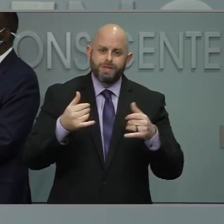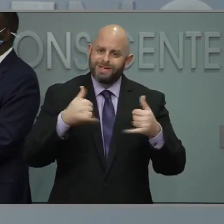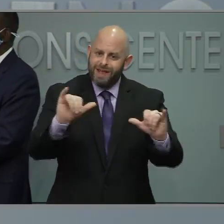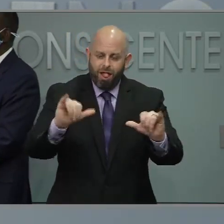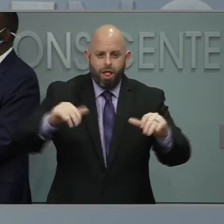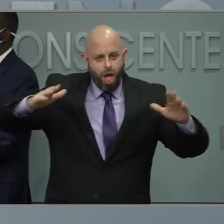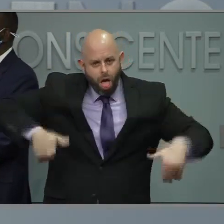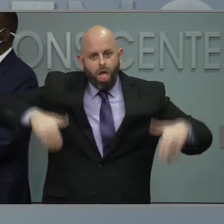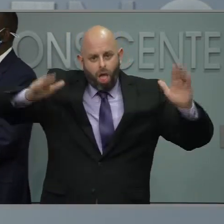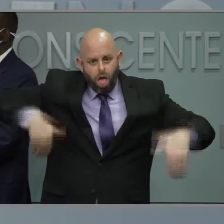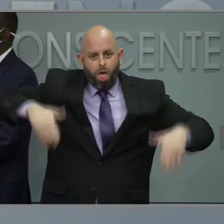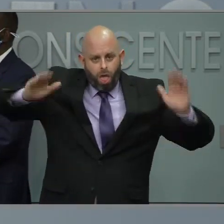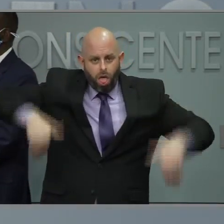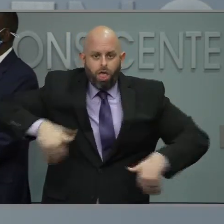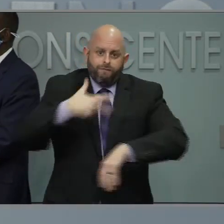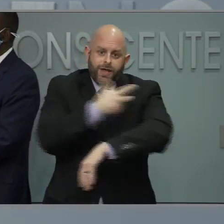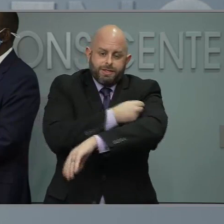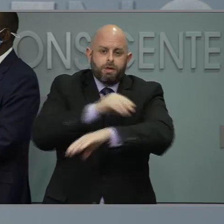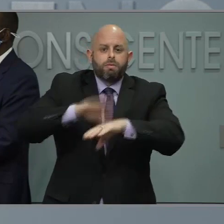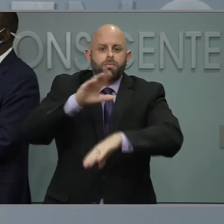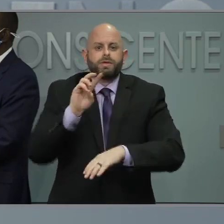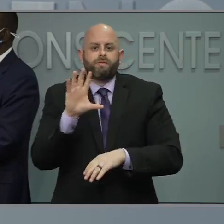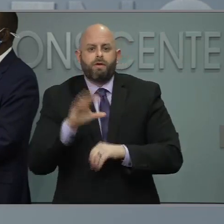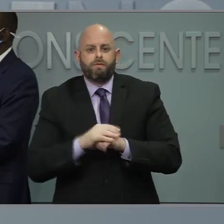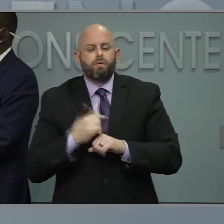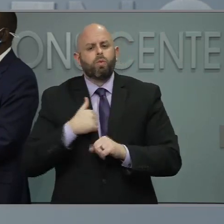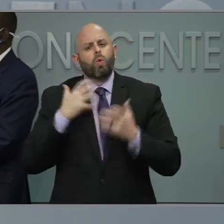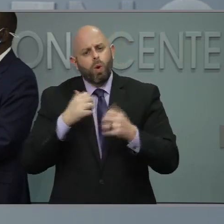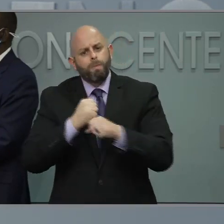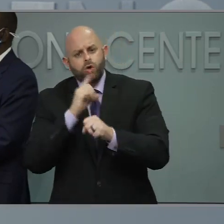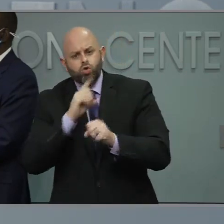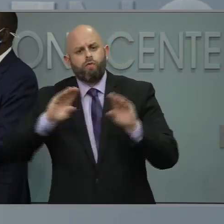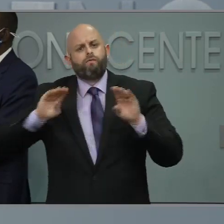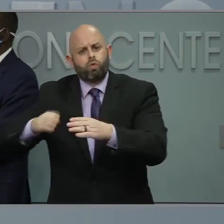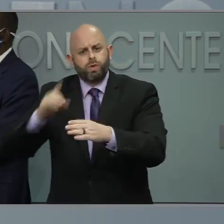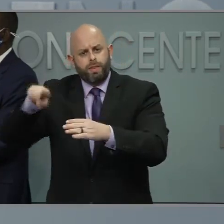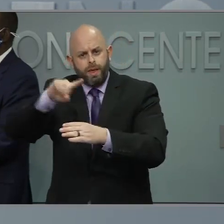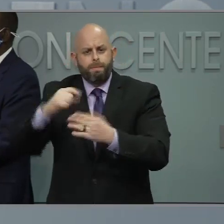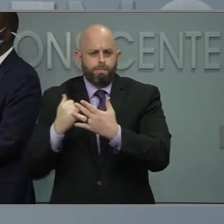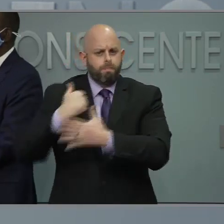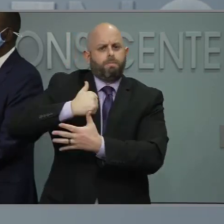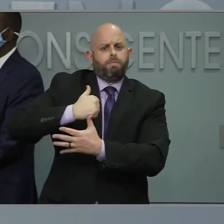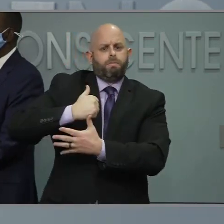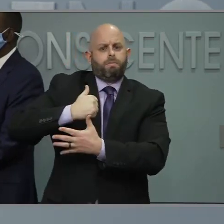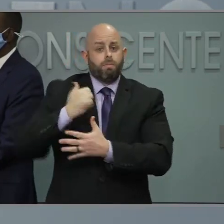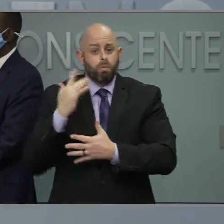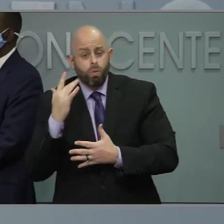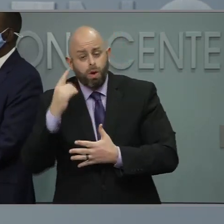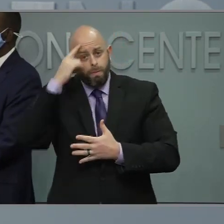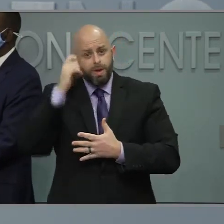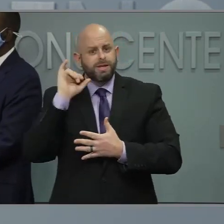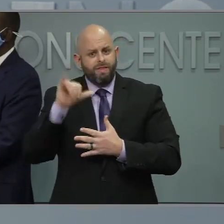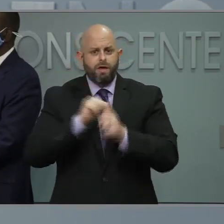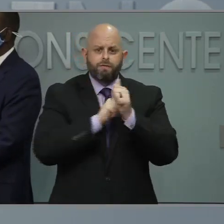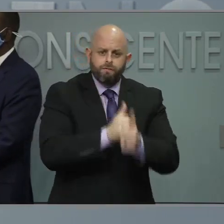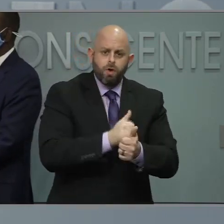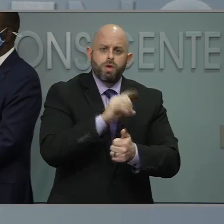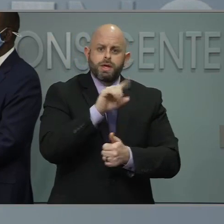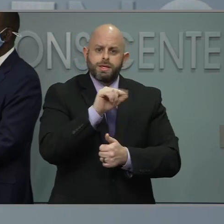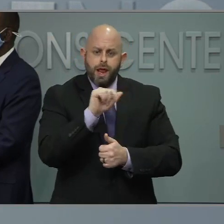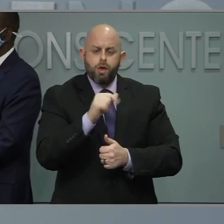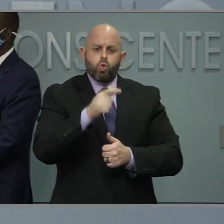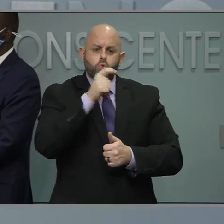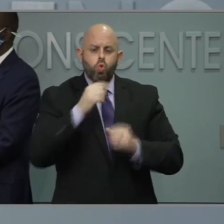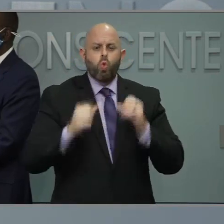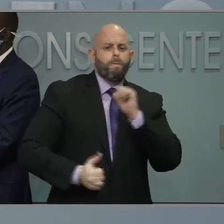who are waiting for vaccine. We want to make sure we are prioritizing those who are 65 and up, again, because that tracks with our data of who is at the